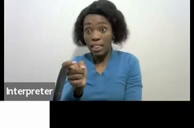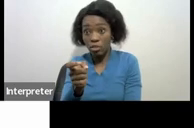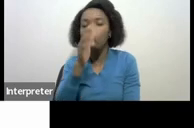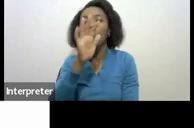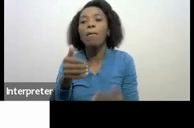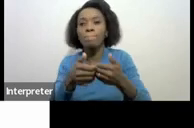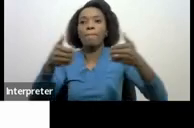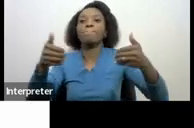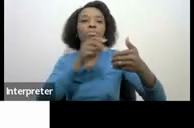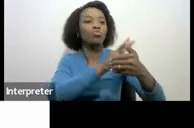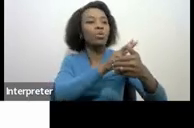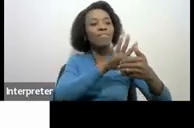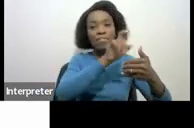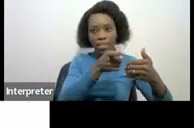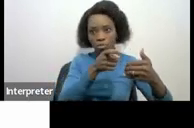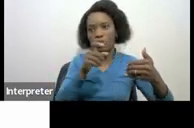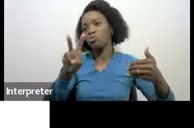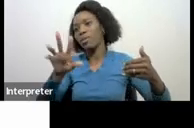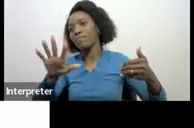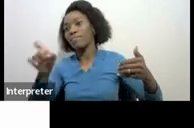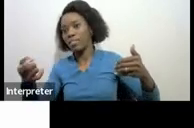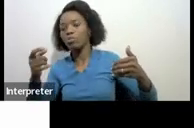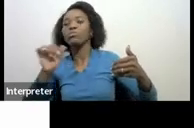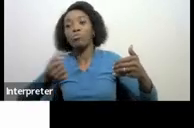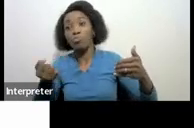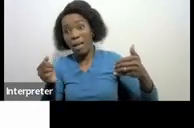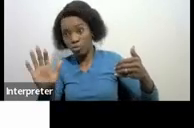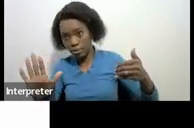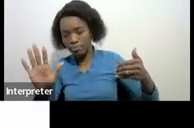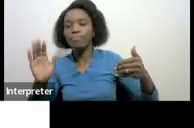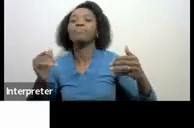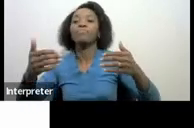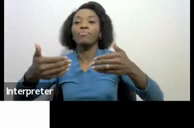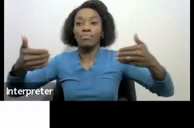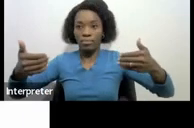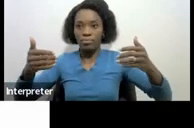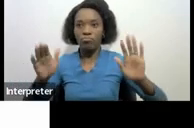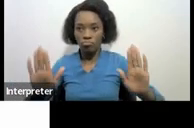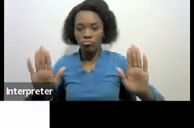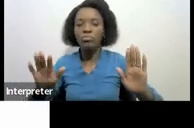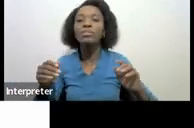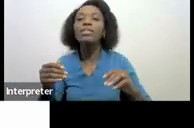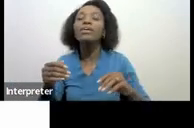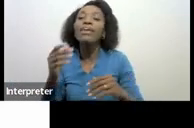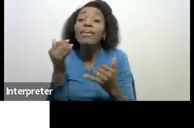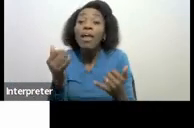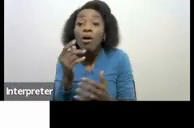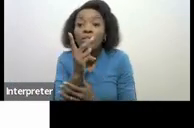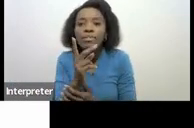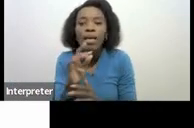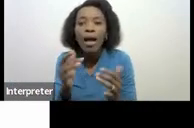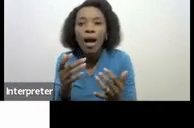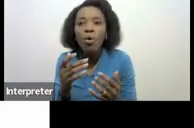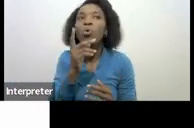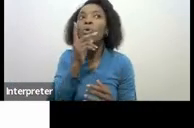two $25,000 on your spouse and then also as you look at it the benefit or the